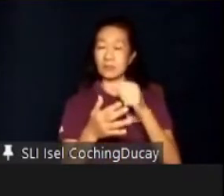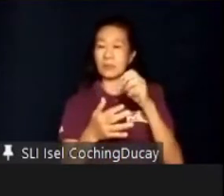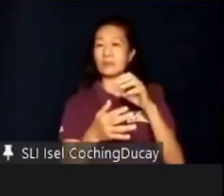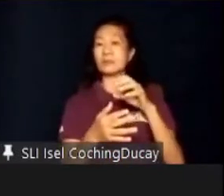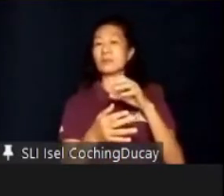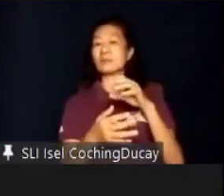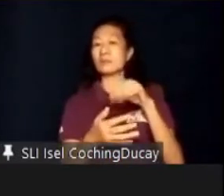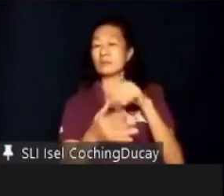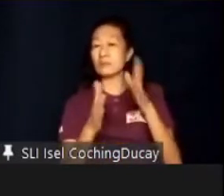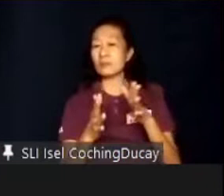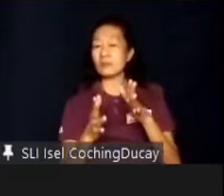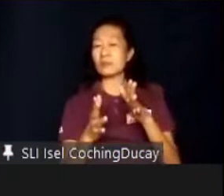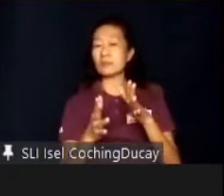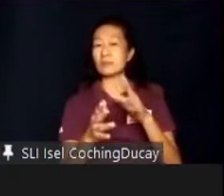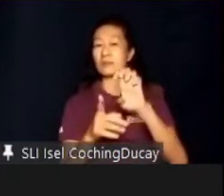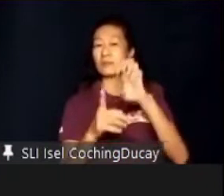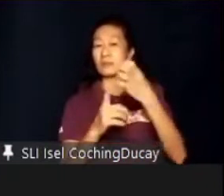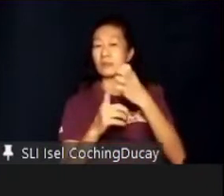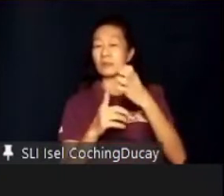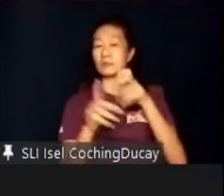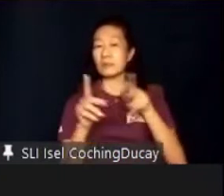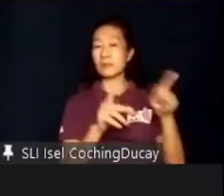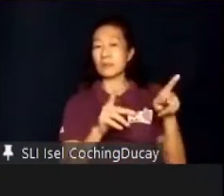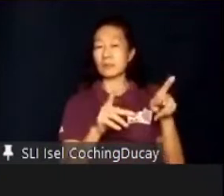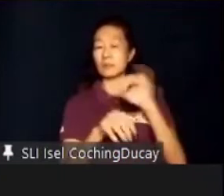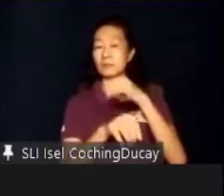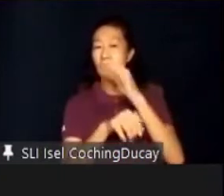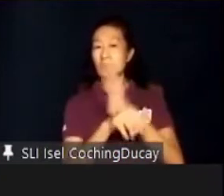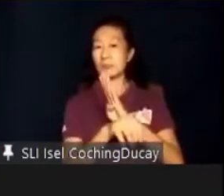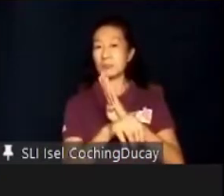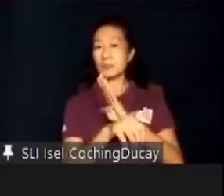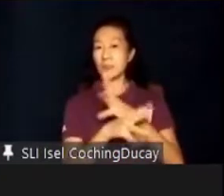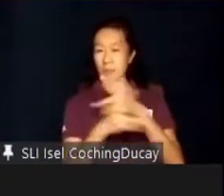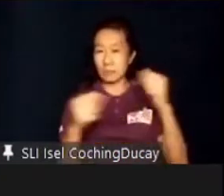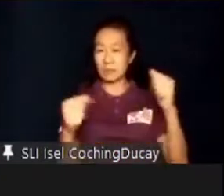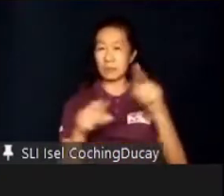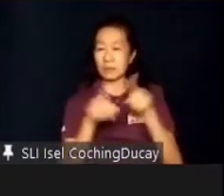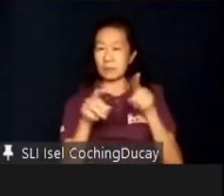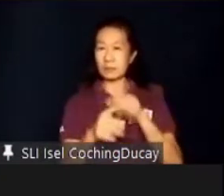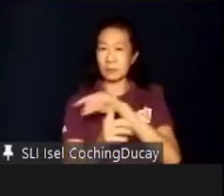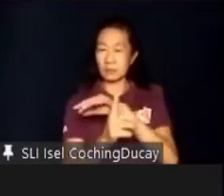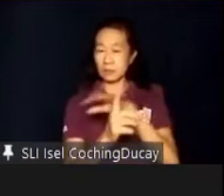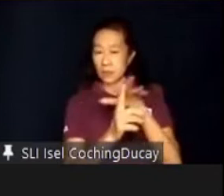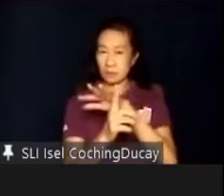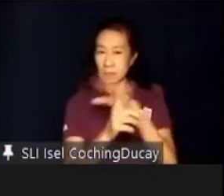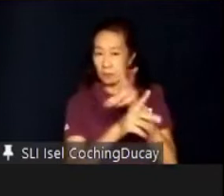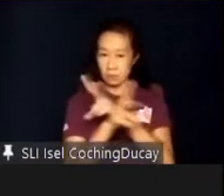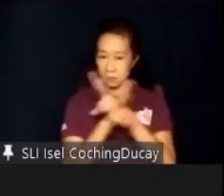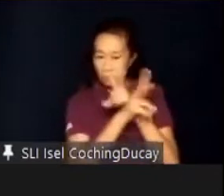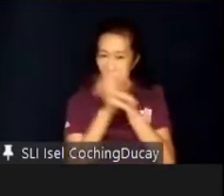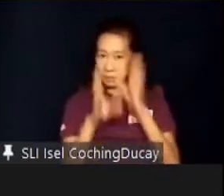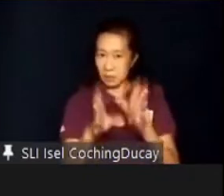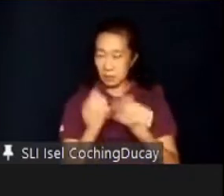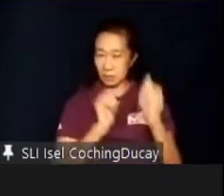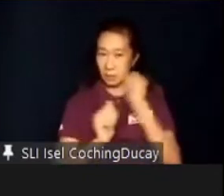adequately prepared. The job coach's presence is eventually faded as the supervisor takes a more active role in